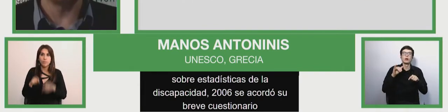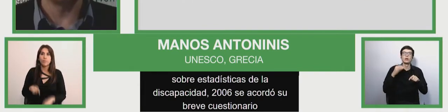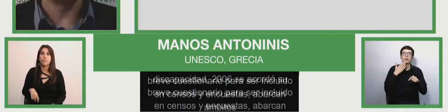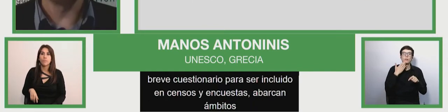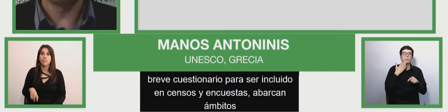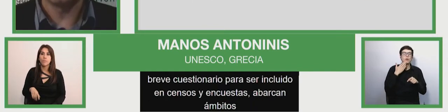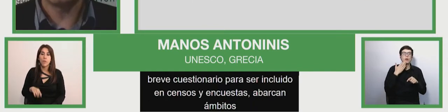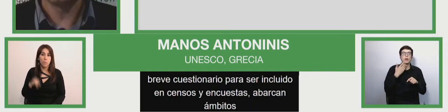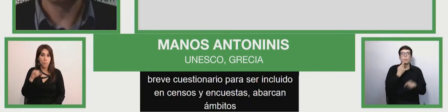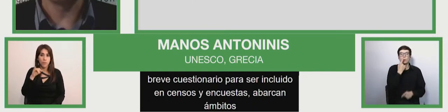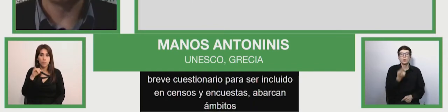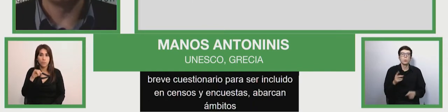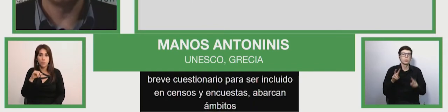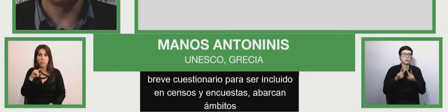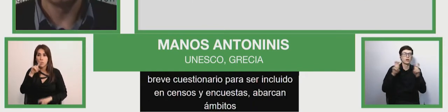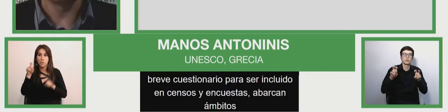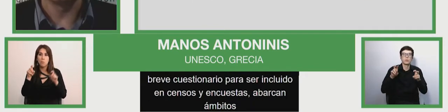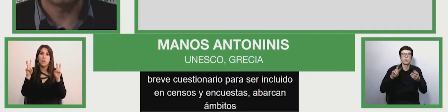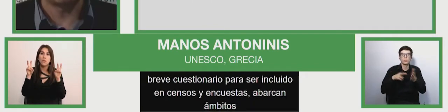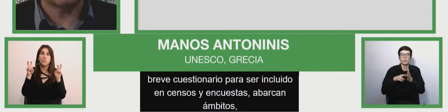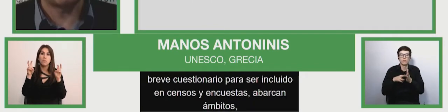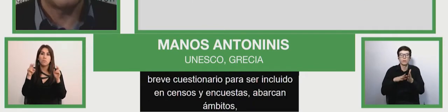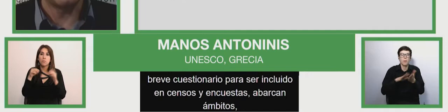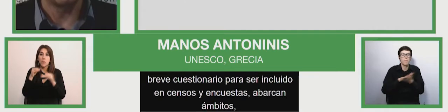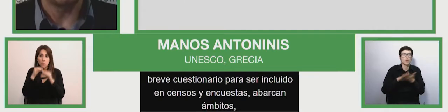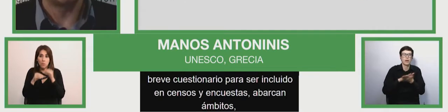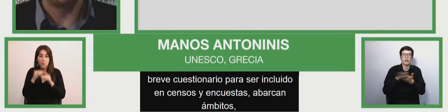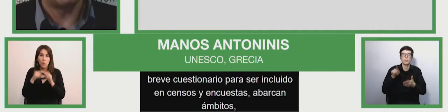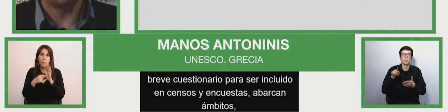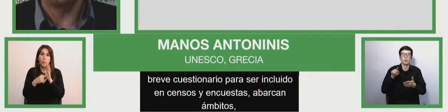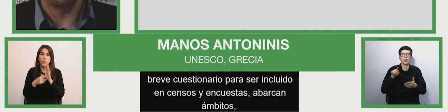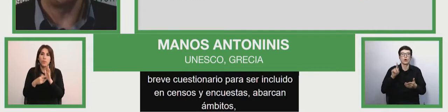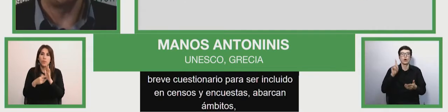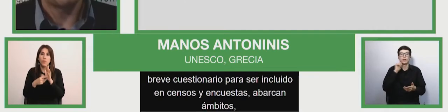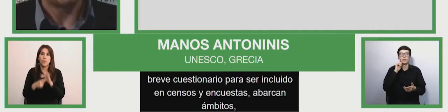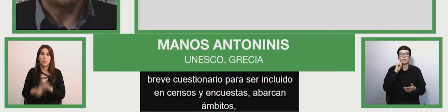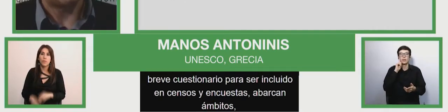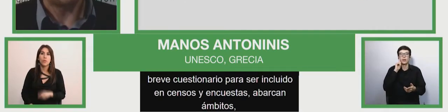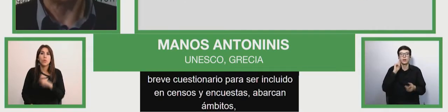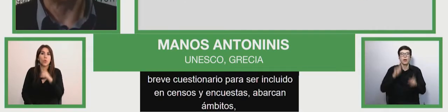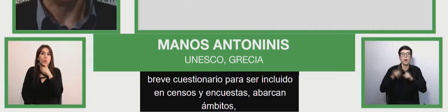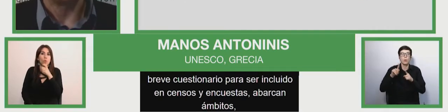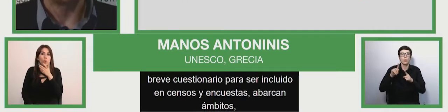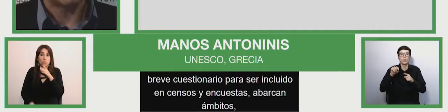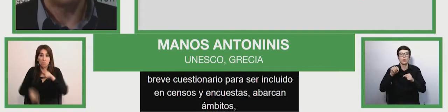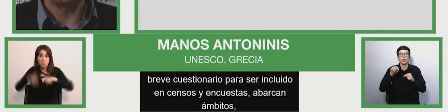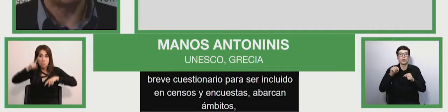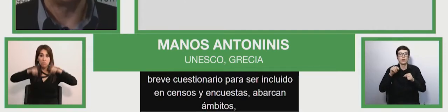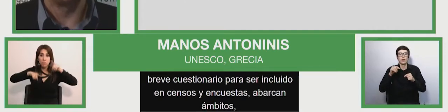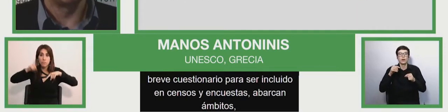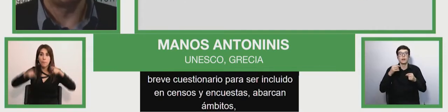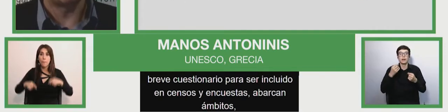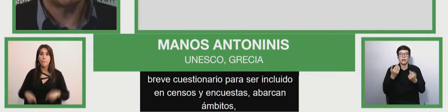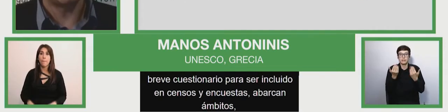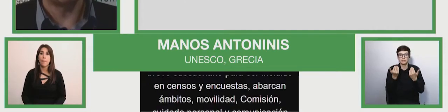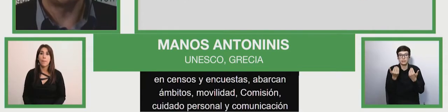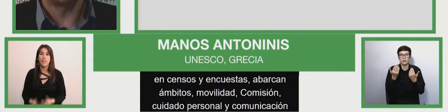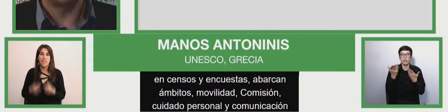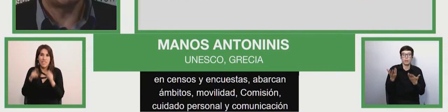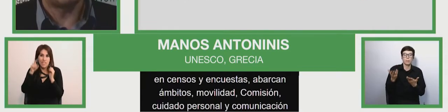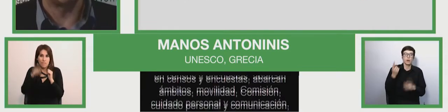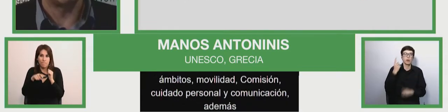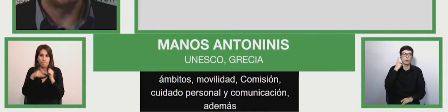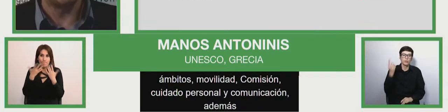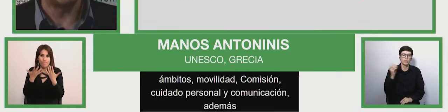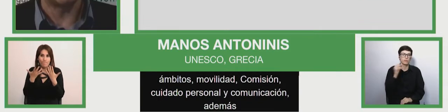mobility, cognition, self-care and communication. Plus, the wide-ranging queries and tests